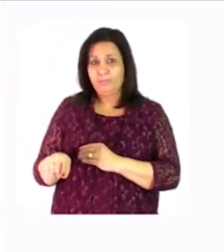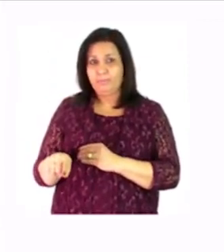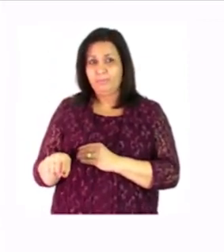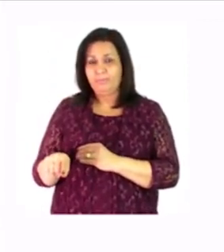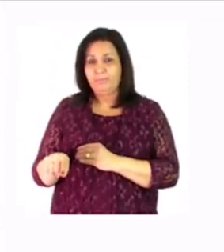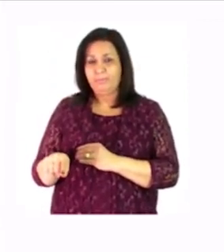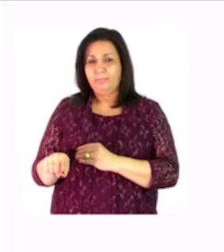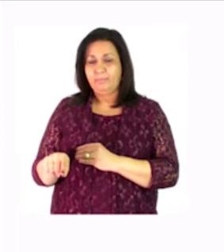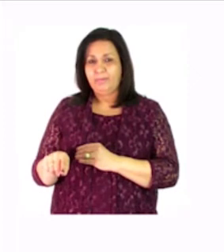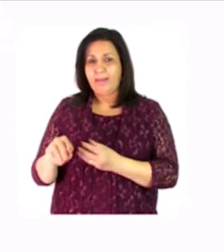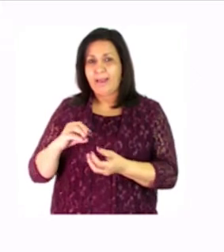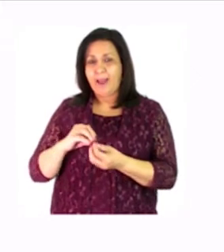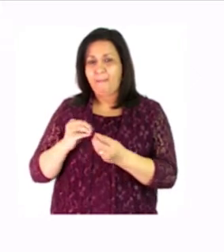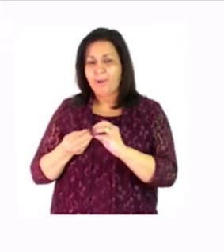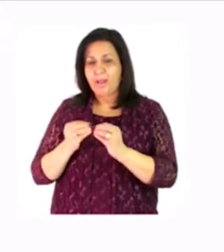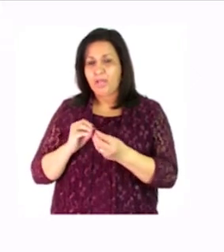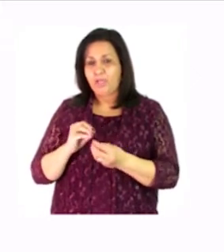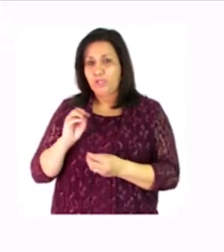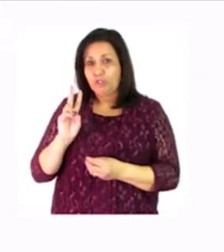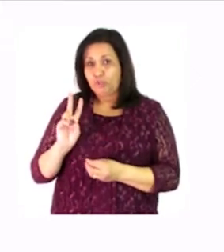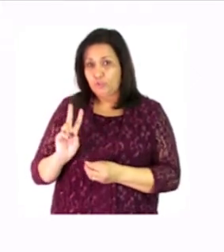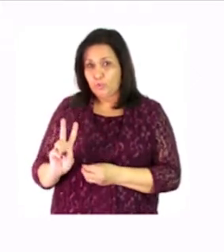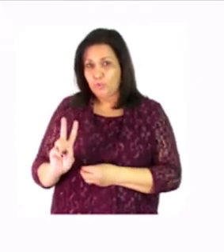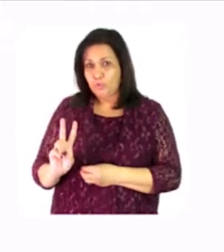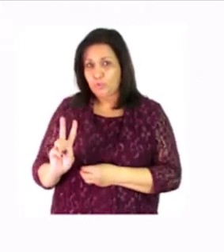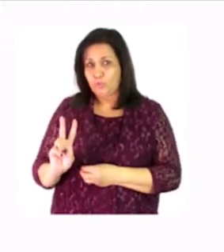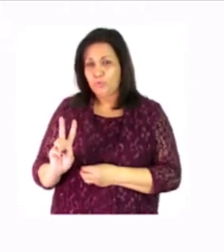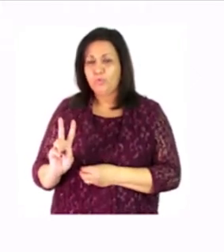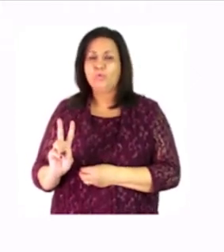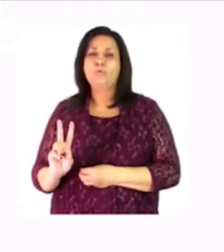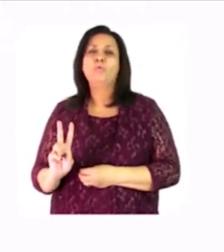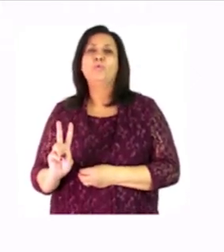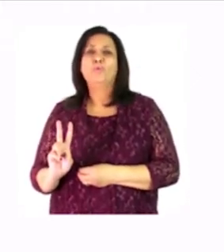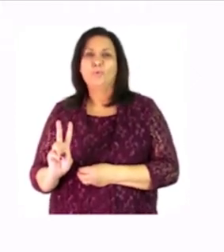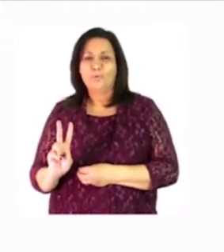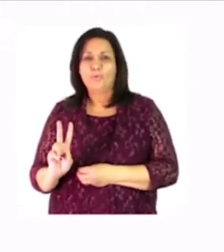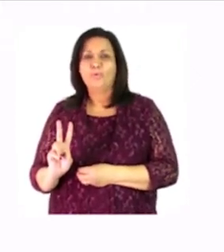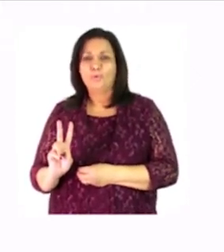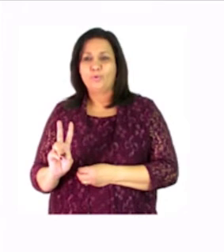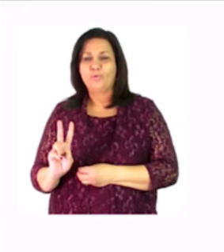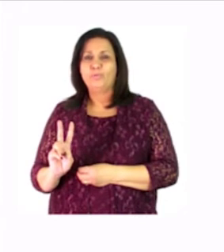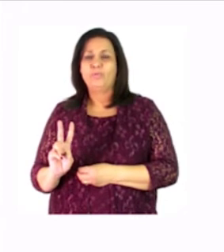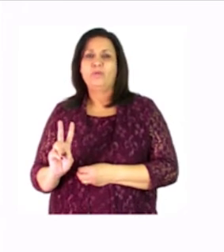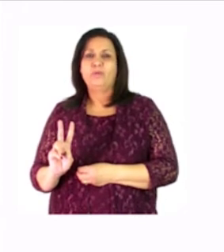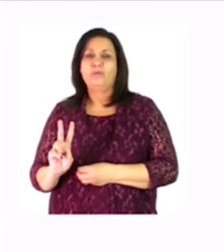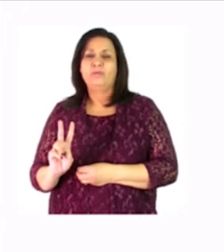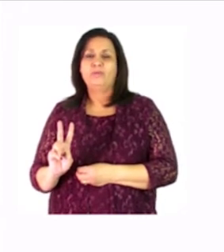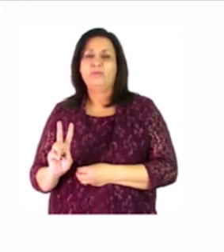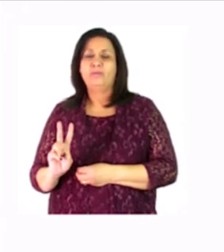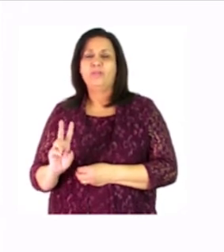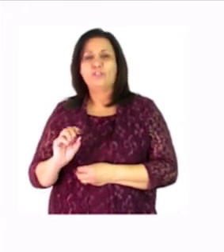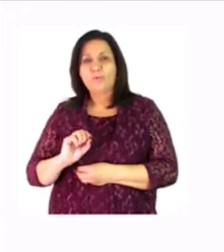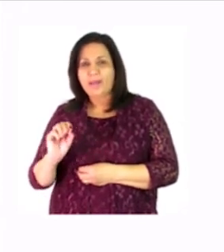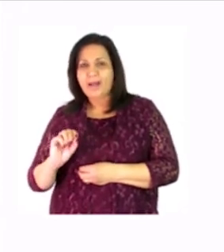that is our second picture that is what happens next so we have to